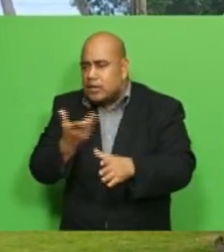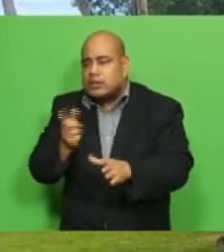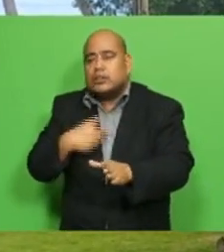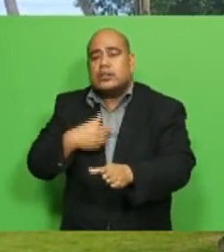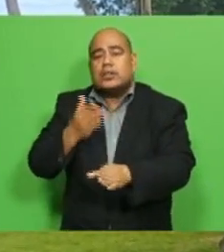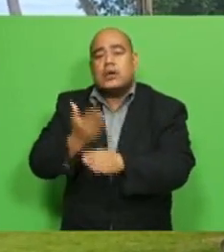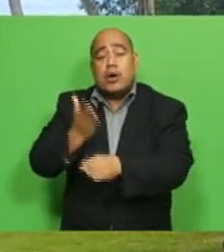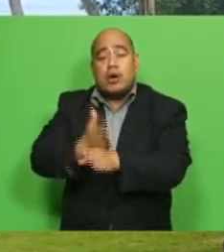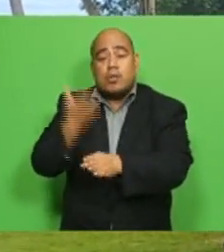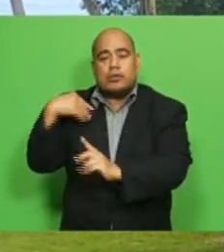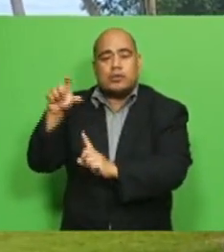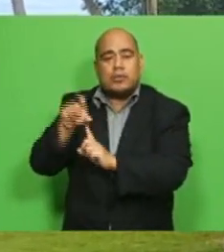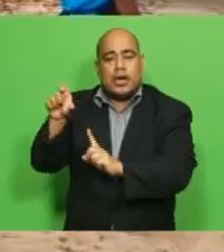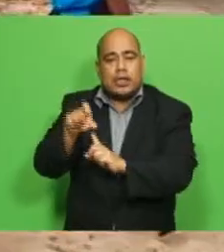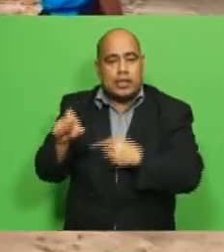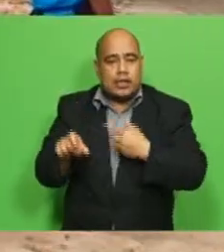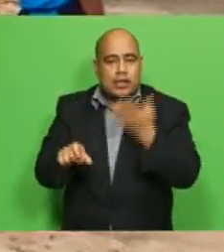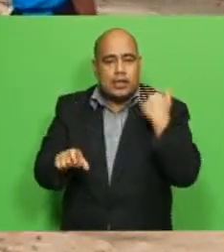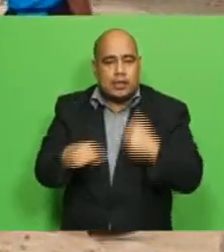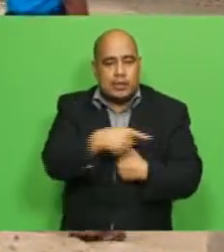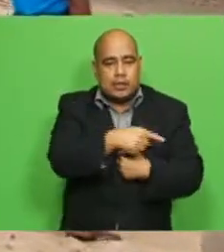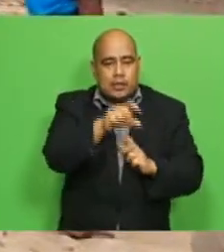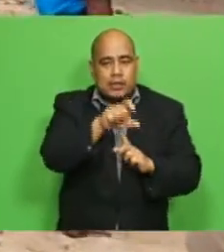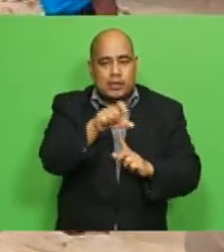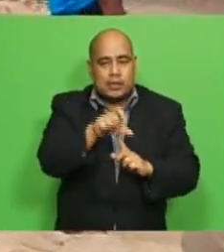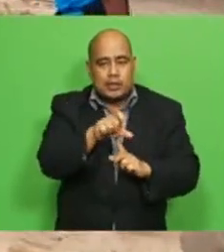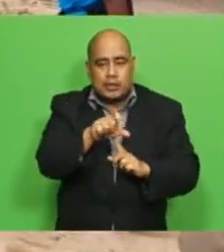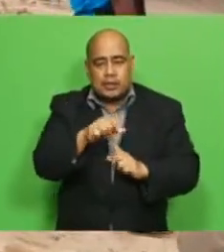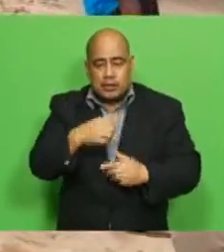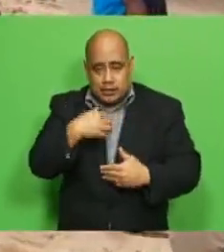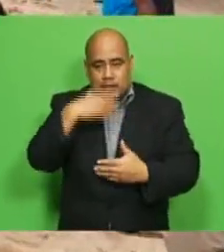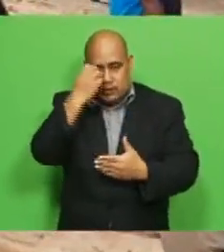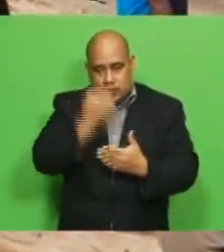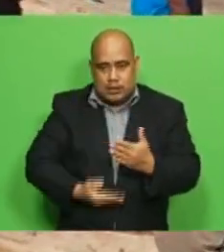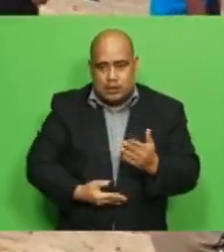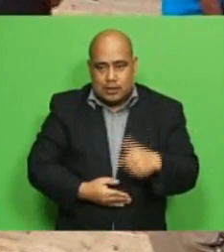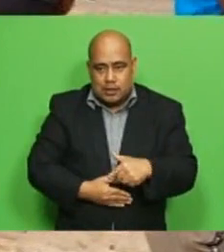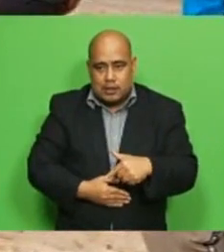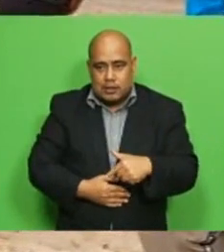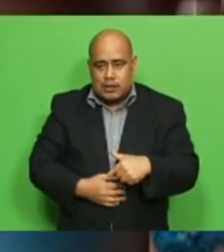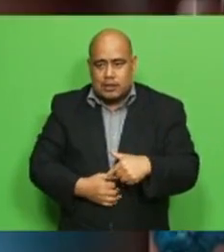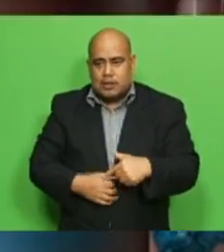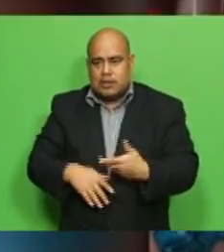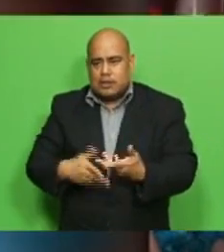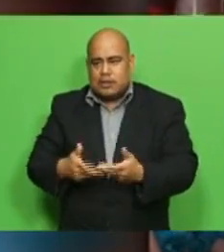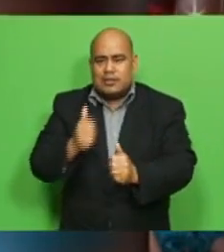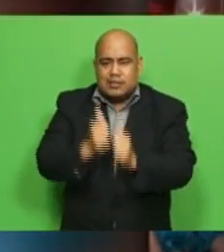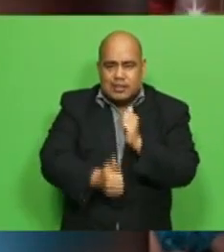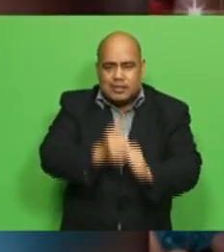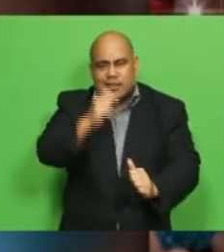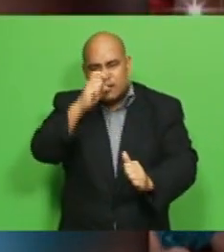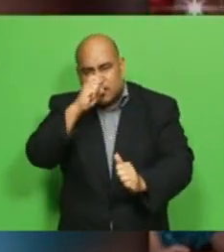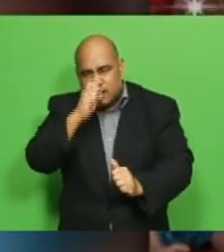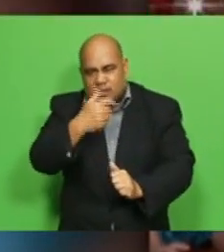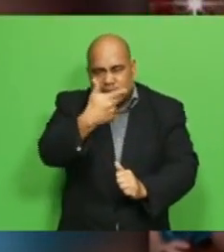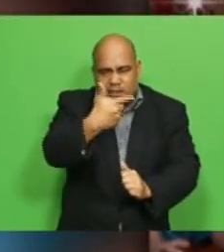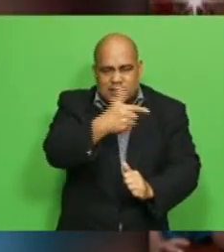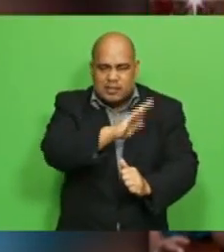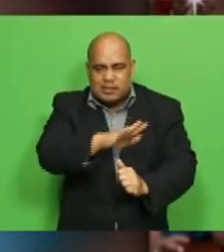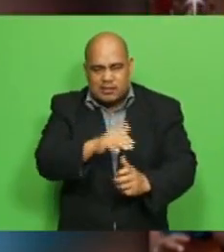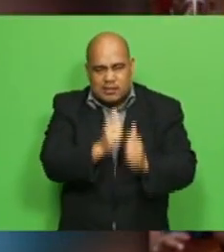income with lots of brothers and sisters there's about seven of us in the